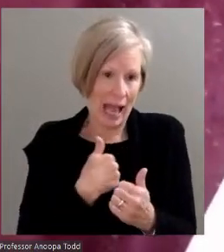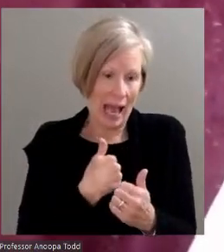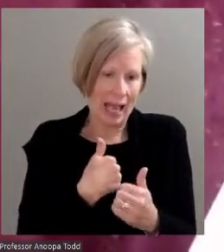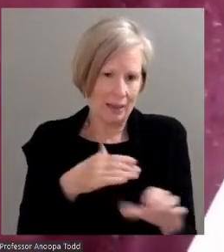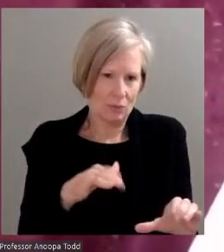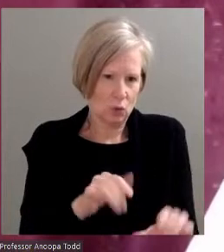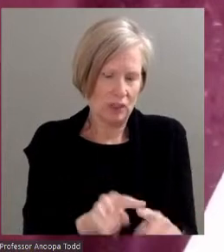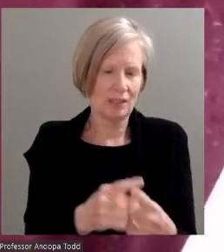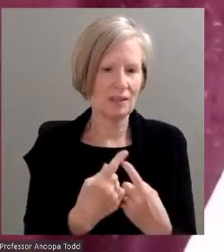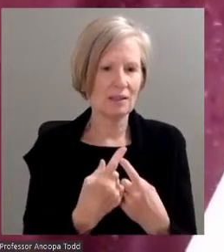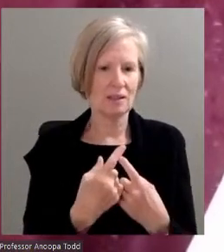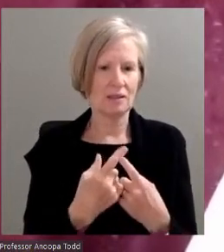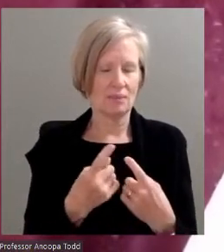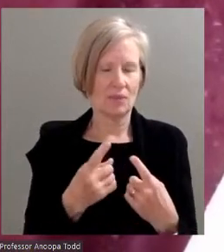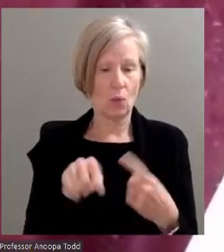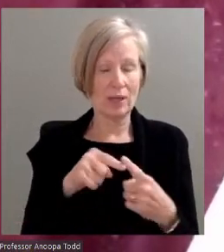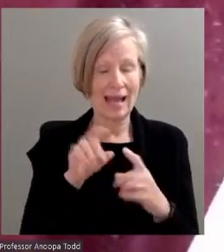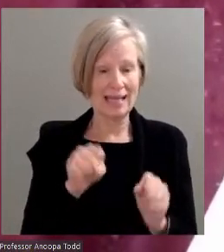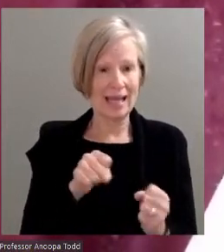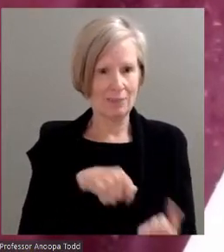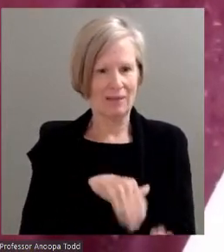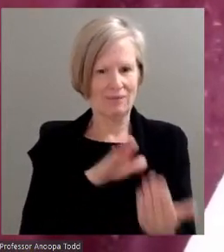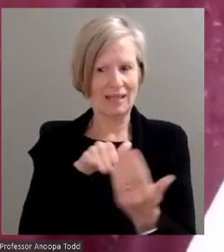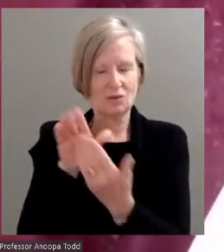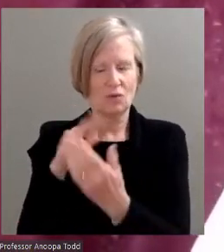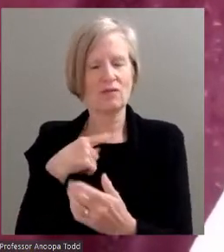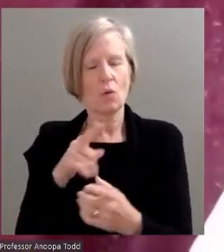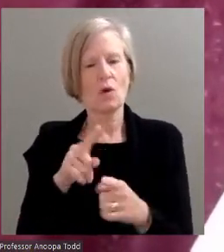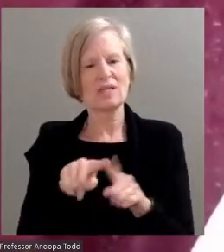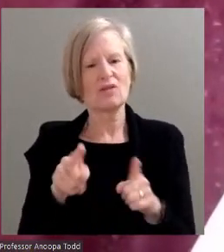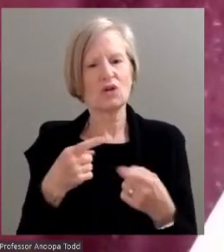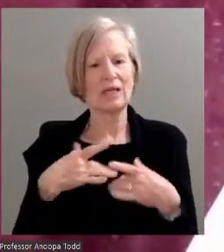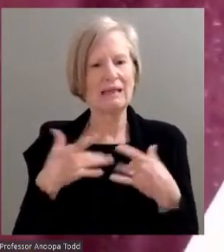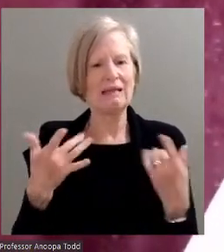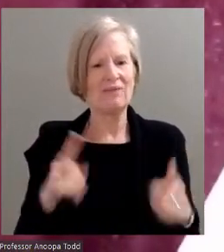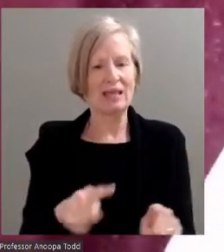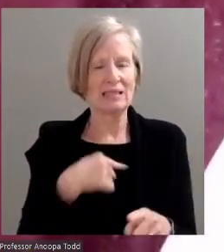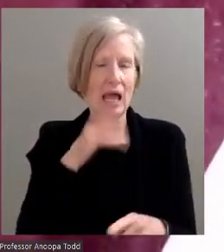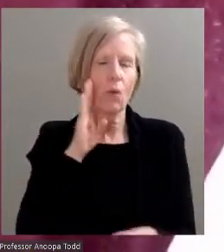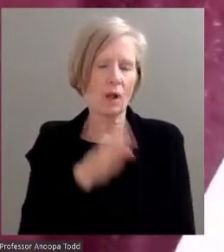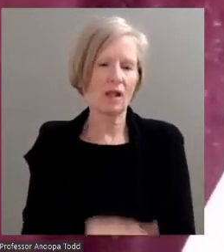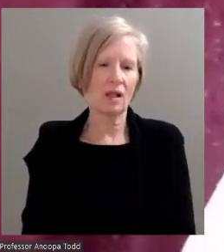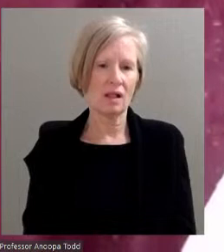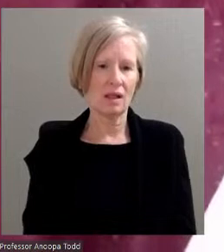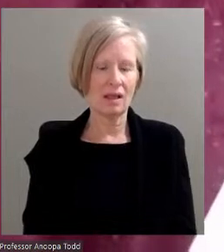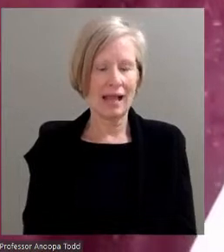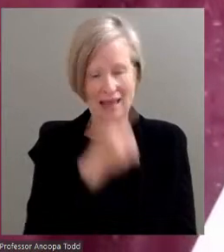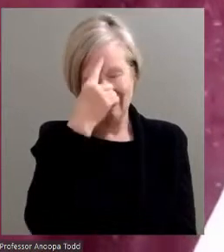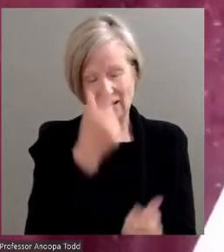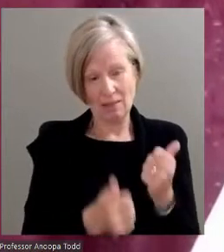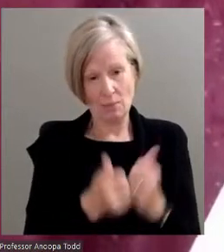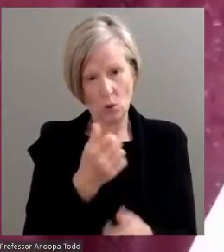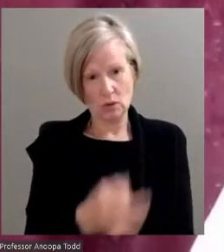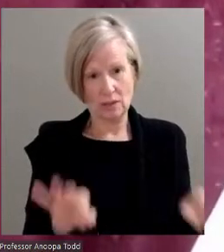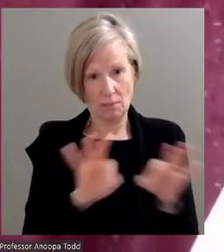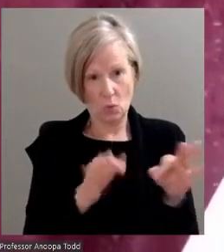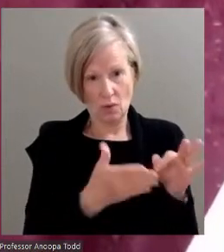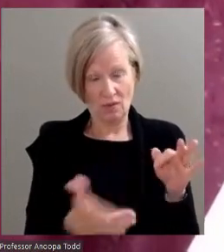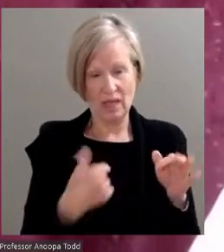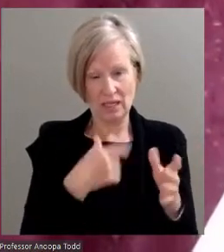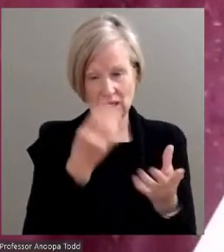things. And then when I can be present for different events, I will be. I think the most important thing is to let people know